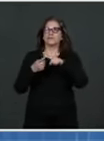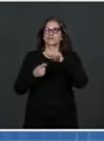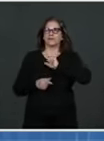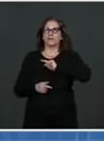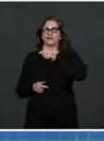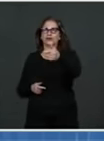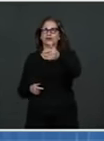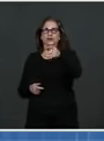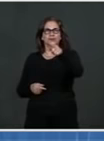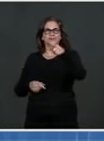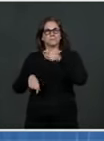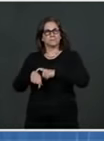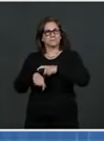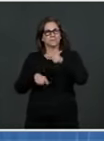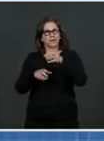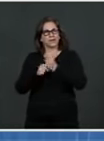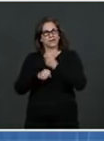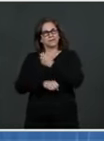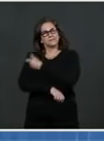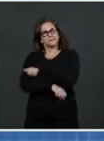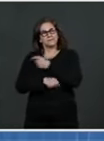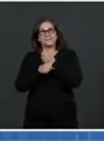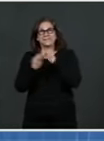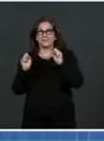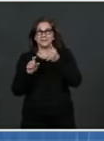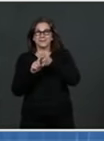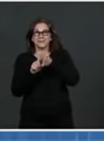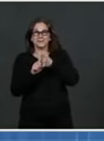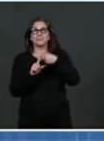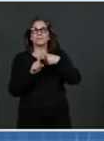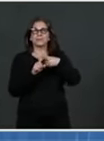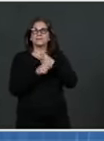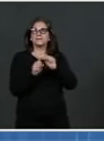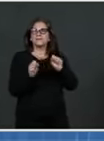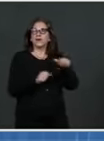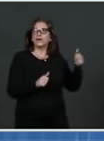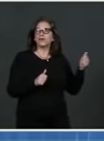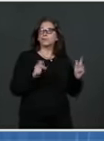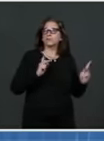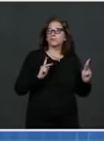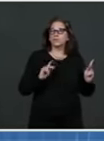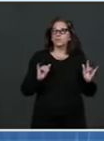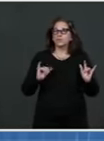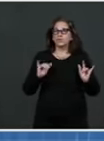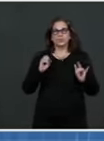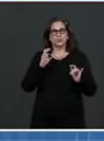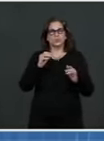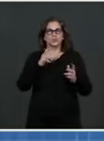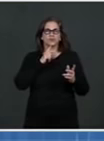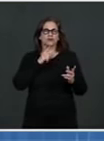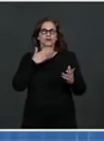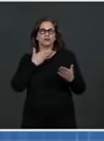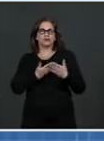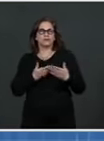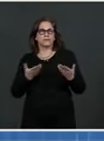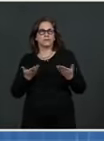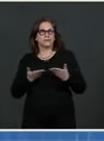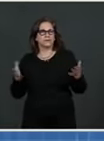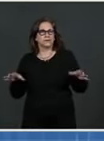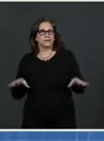and friends and neighbors, too. With that, I'm going to turn this over to Dr. Walensky and then to Dr. Fauci for some important updates.